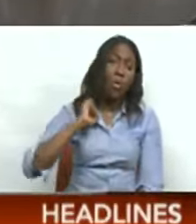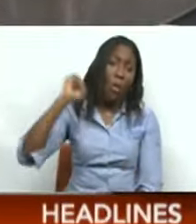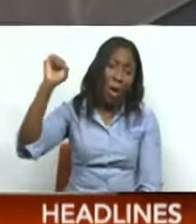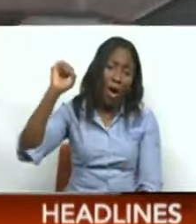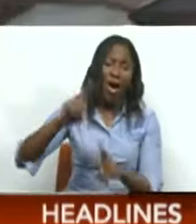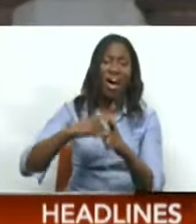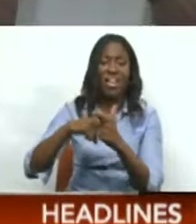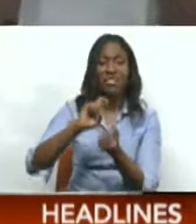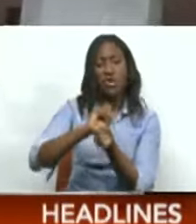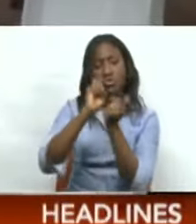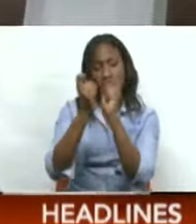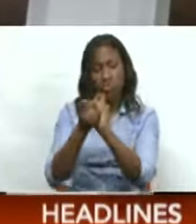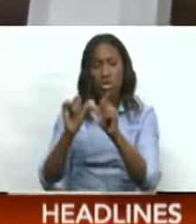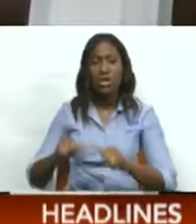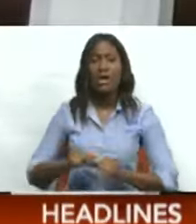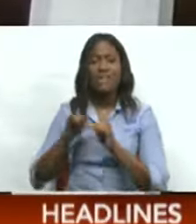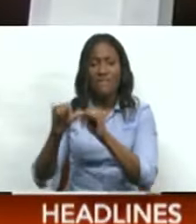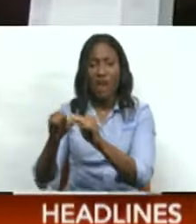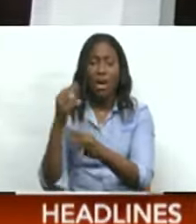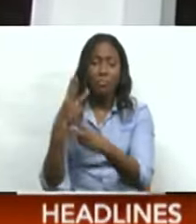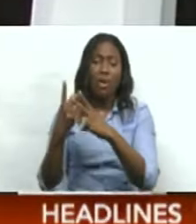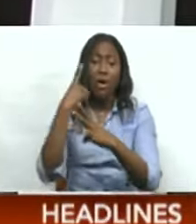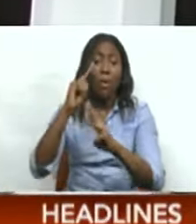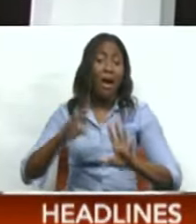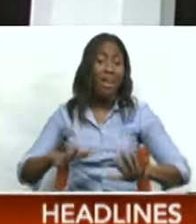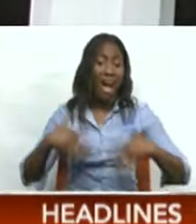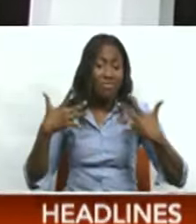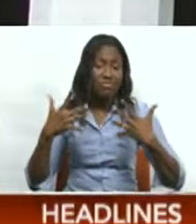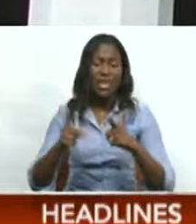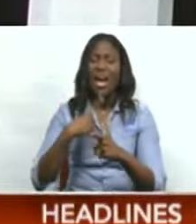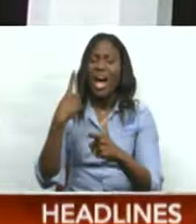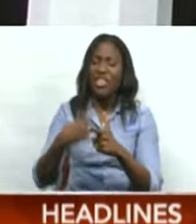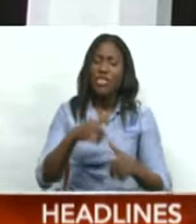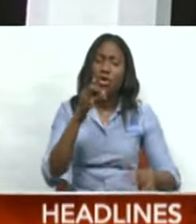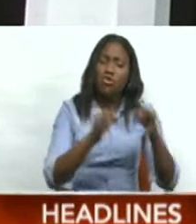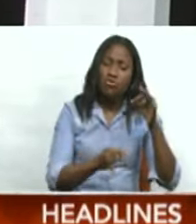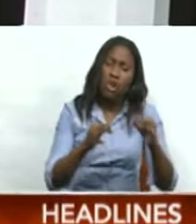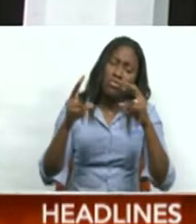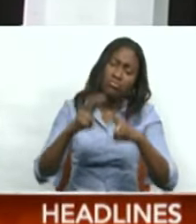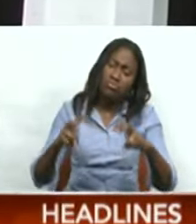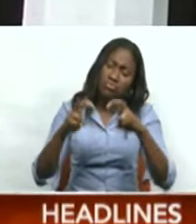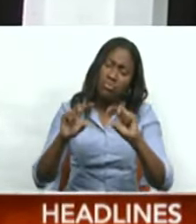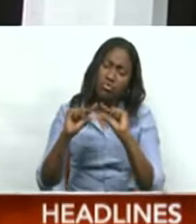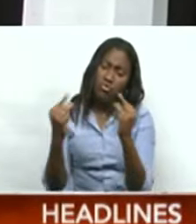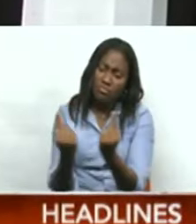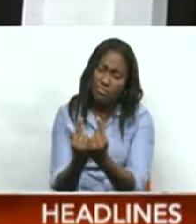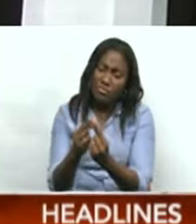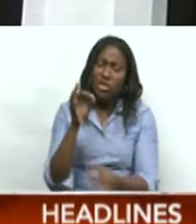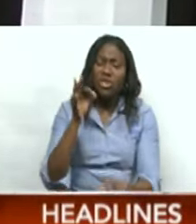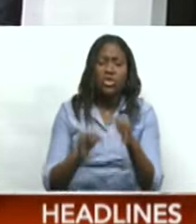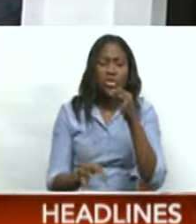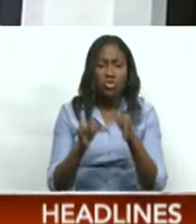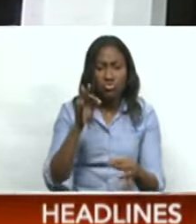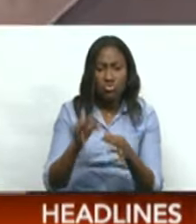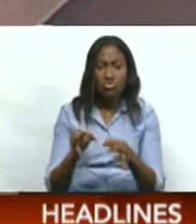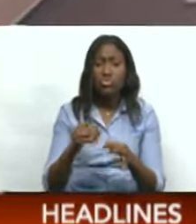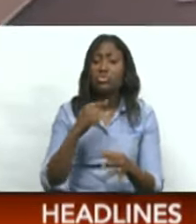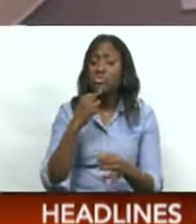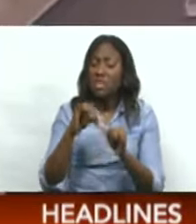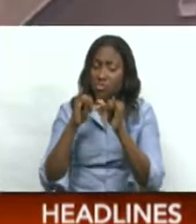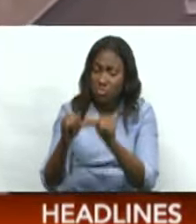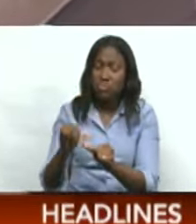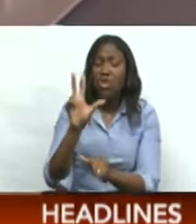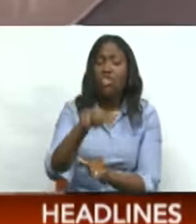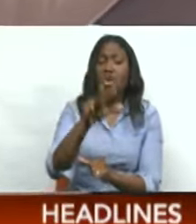their convictions were commuted to life in prison. In resentencing the group, Justice Henderson began with a starting point of 33 years in